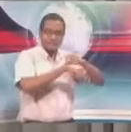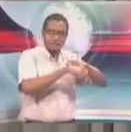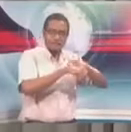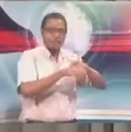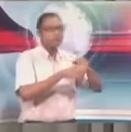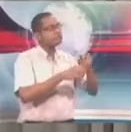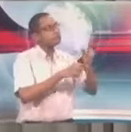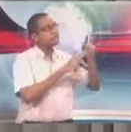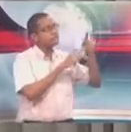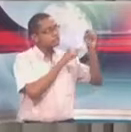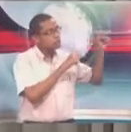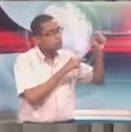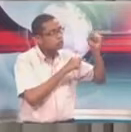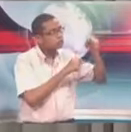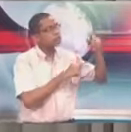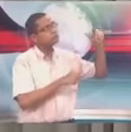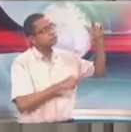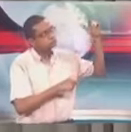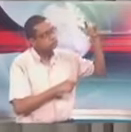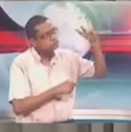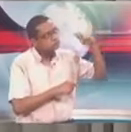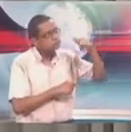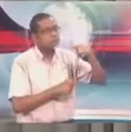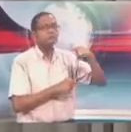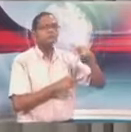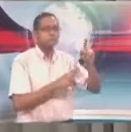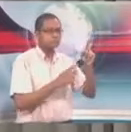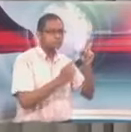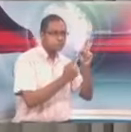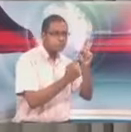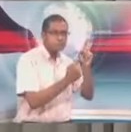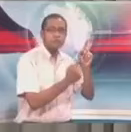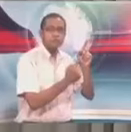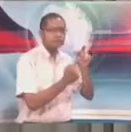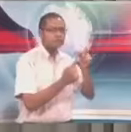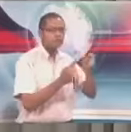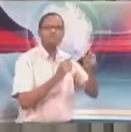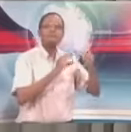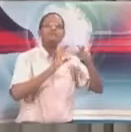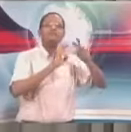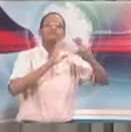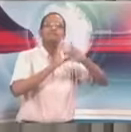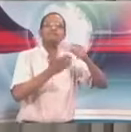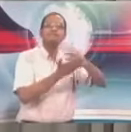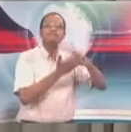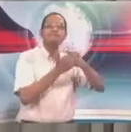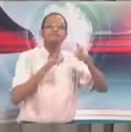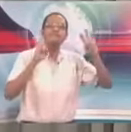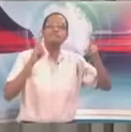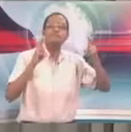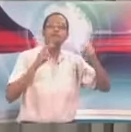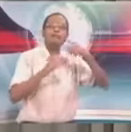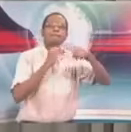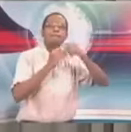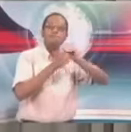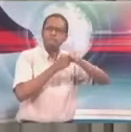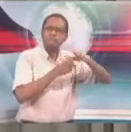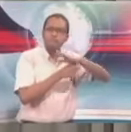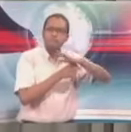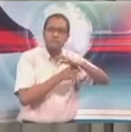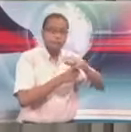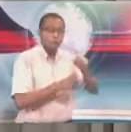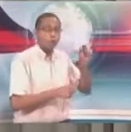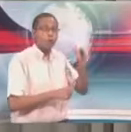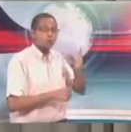The persons who could come into the room to meet with the Prime Minister was limited. We only met two people, the we being the Prime Minister,